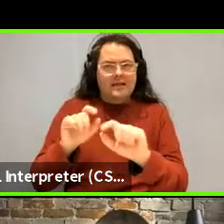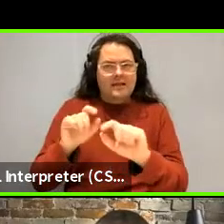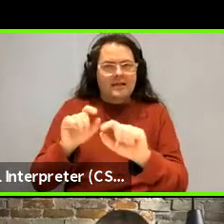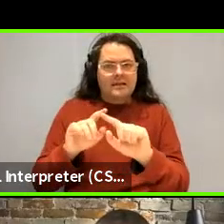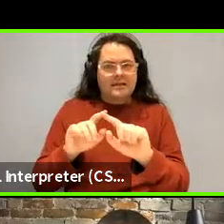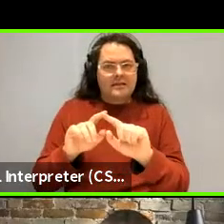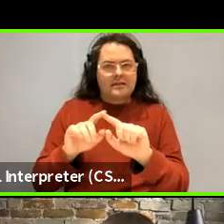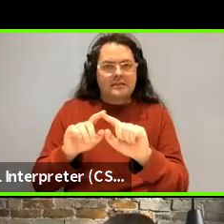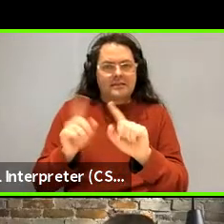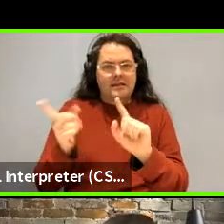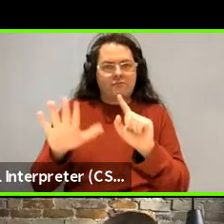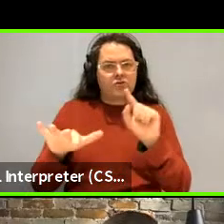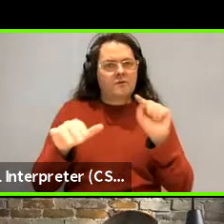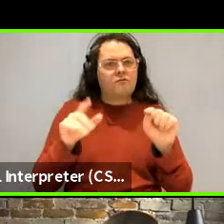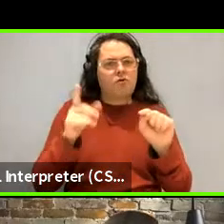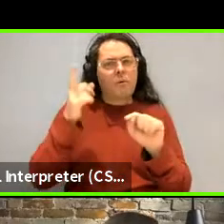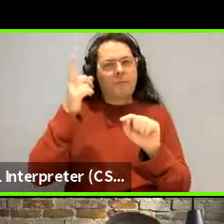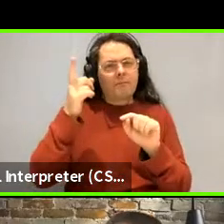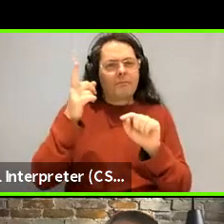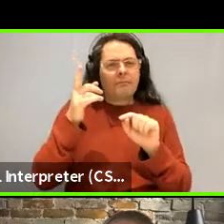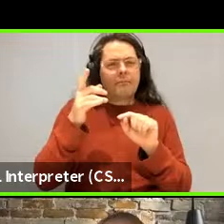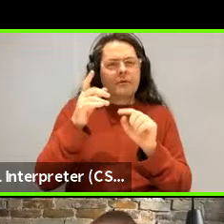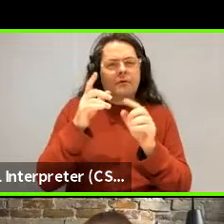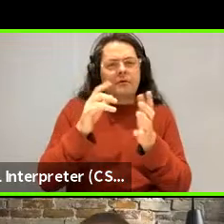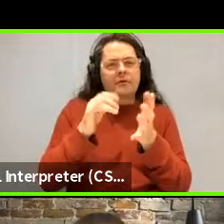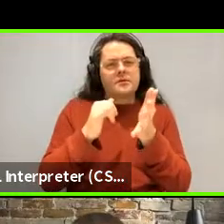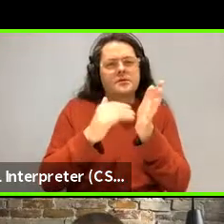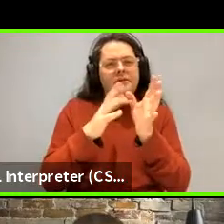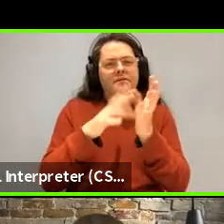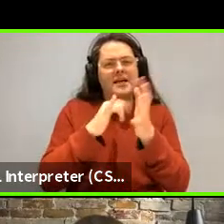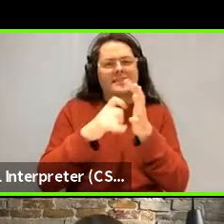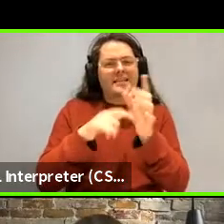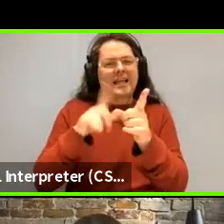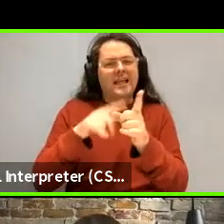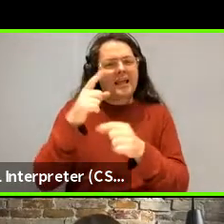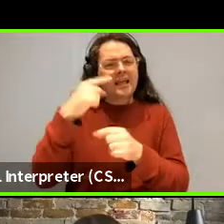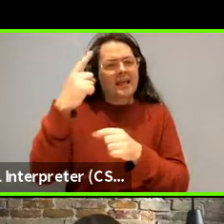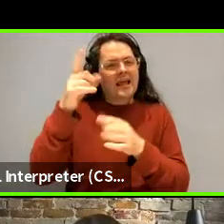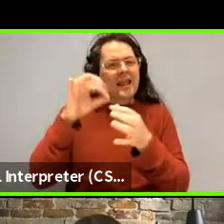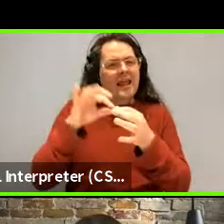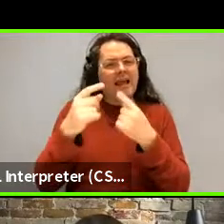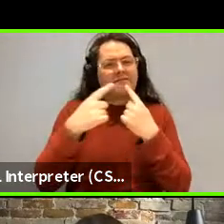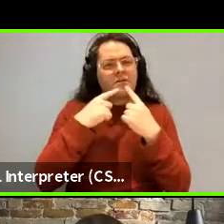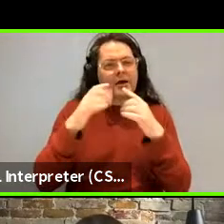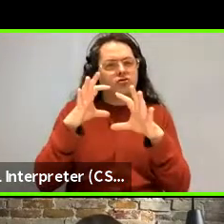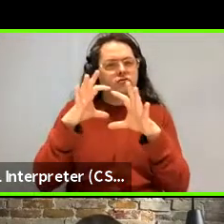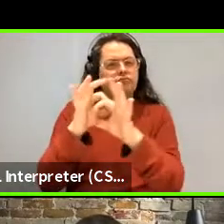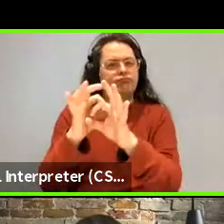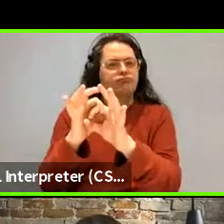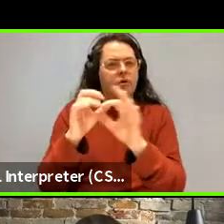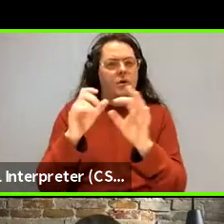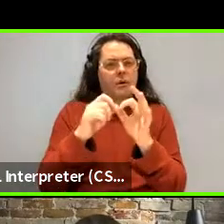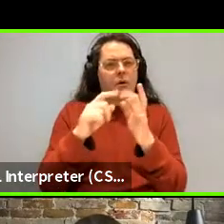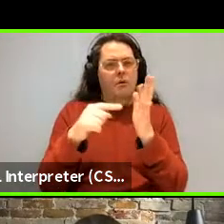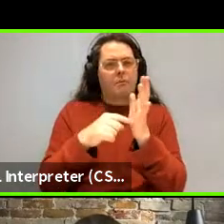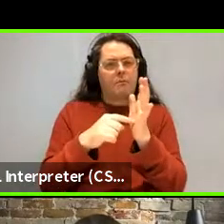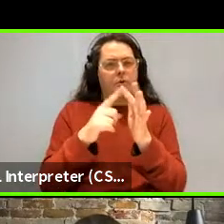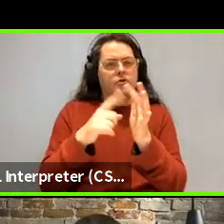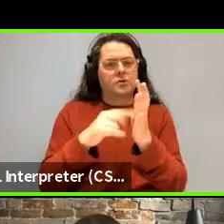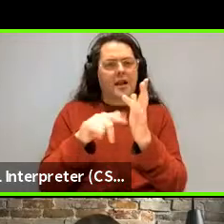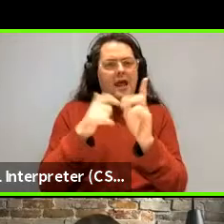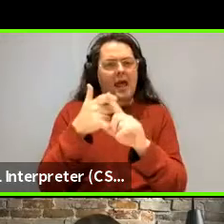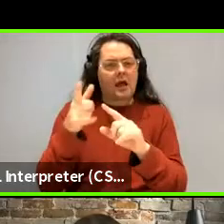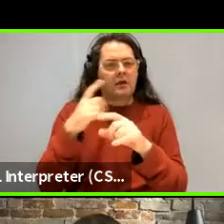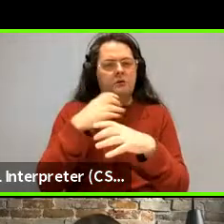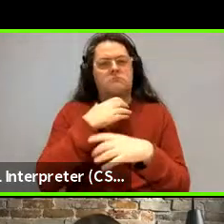as Noga. I know there's Laski who's doing these information bottleneck kind of things. They're close, but they're, but they're not in, know, yet. So, you know, I've talked a lot to her